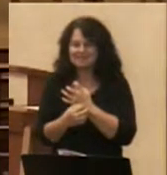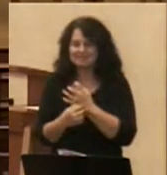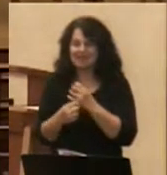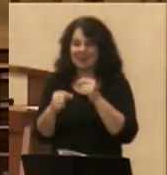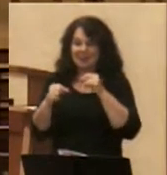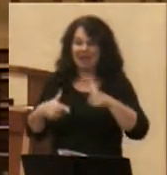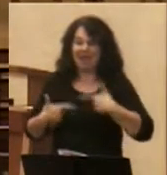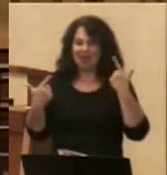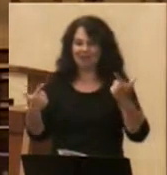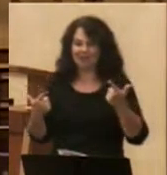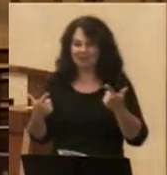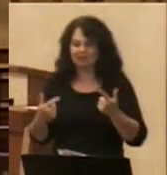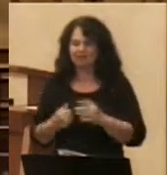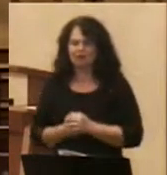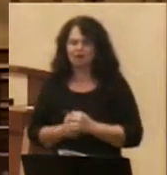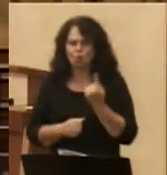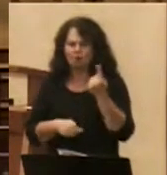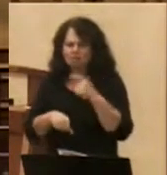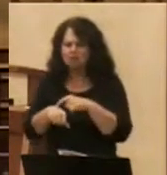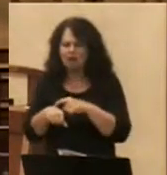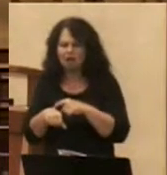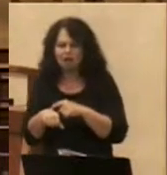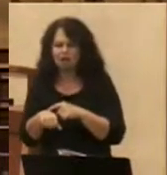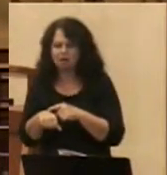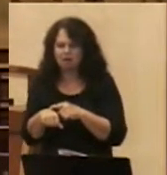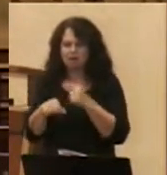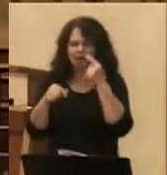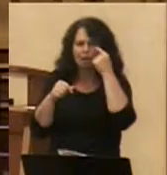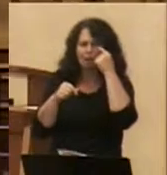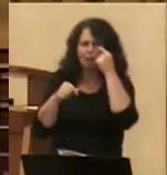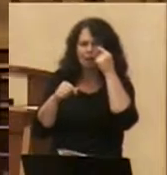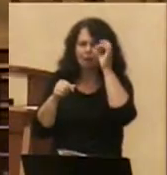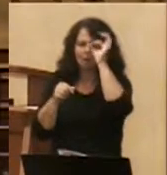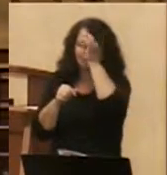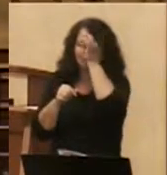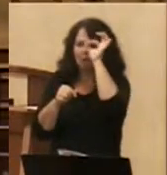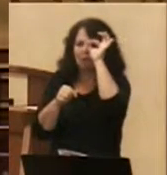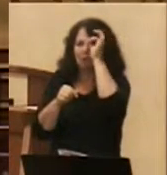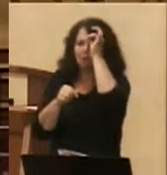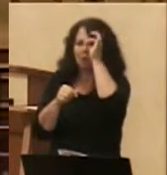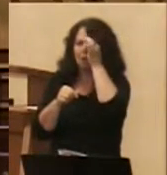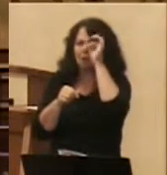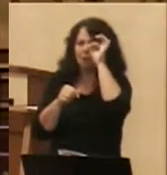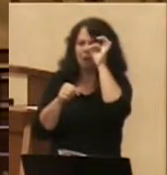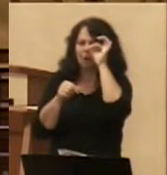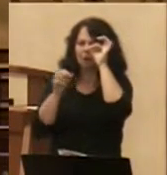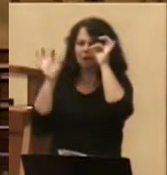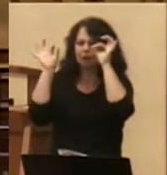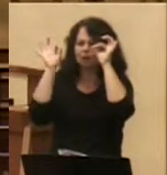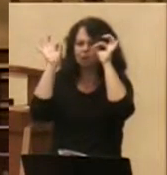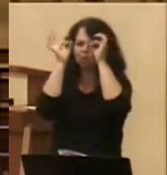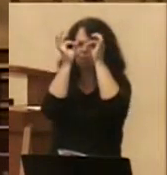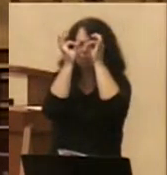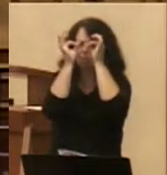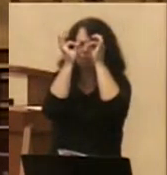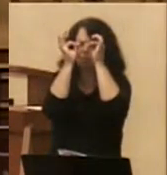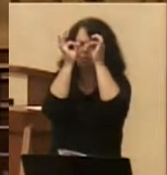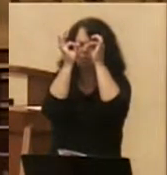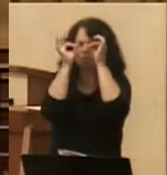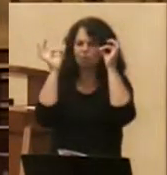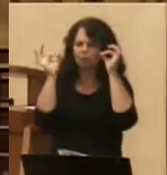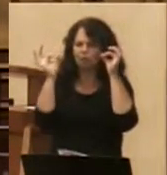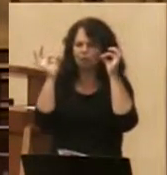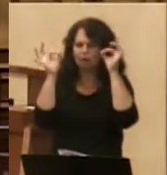in the eyes and they got stuck right in the middle so it looked like the animal was cross-eyed. disturbed the mother.